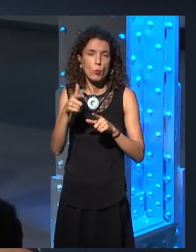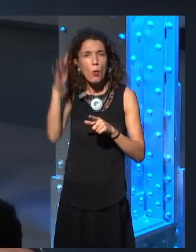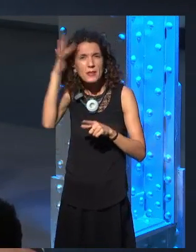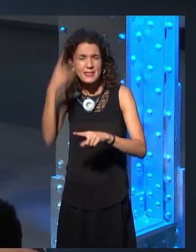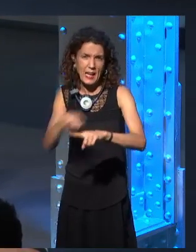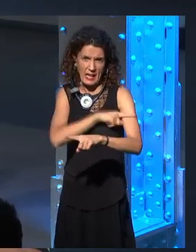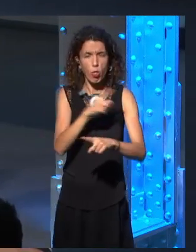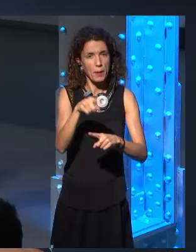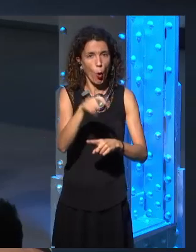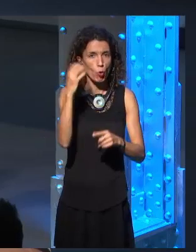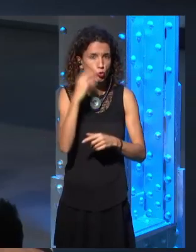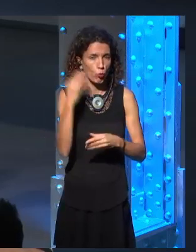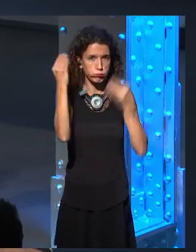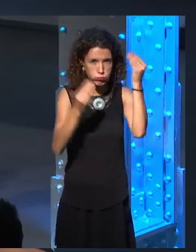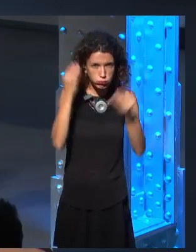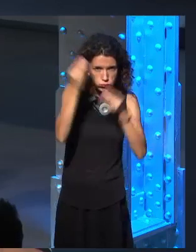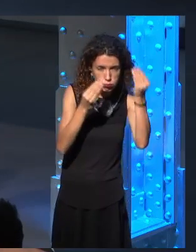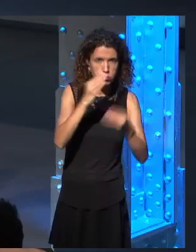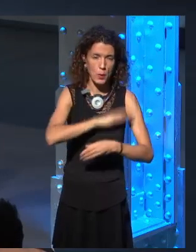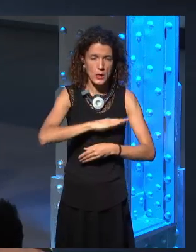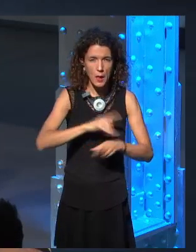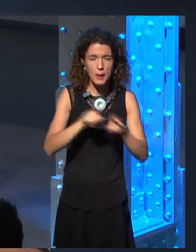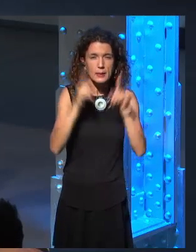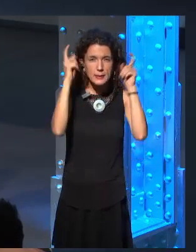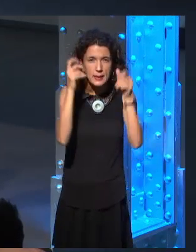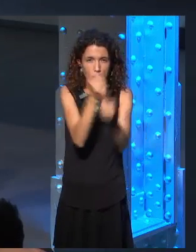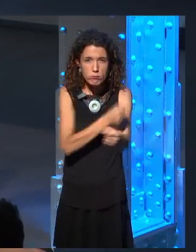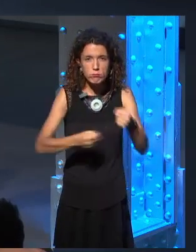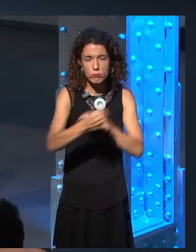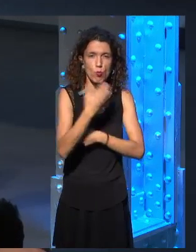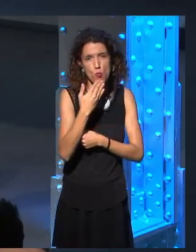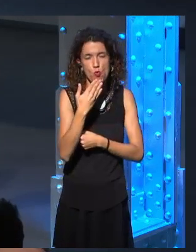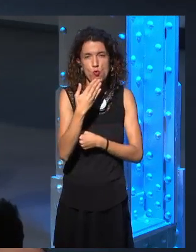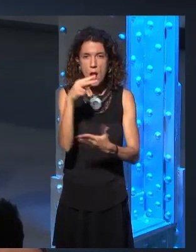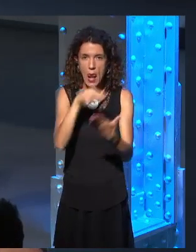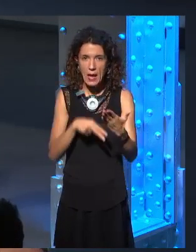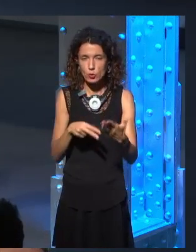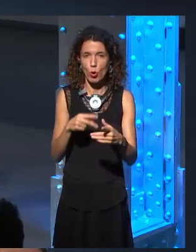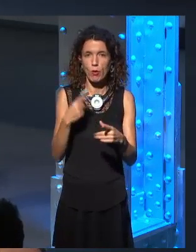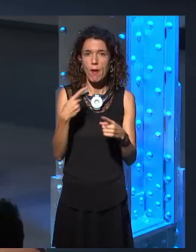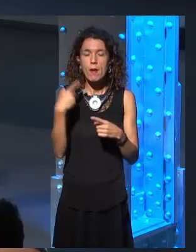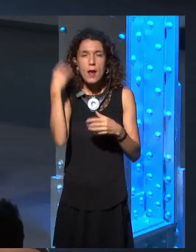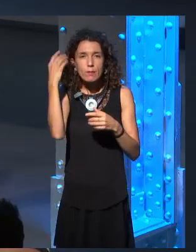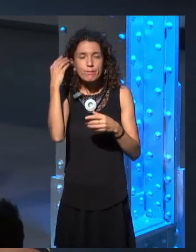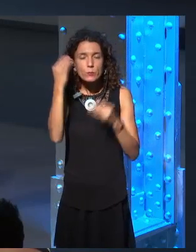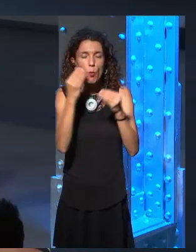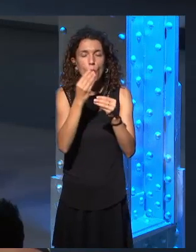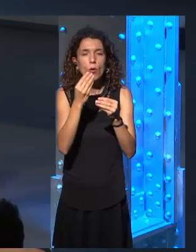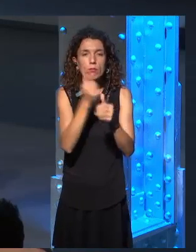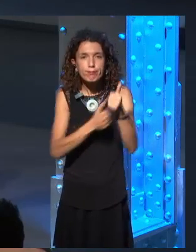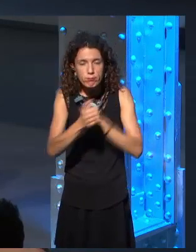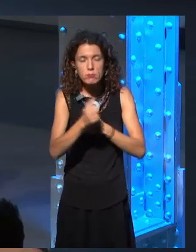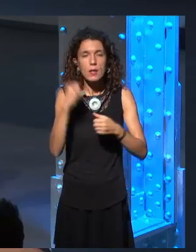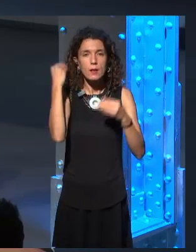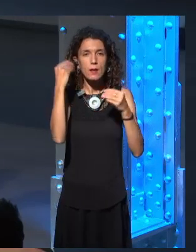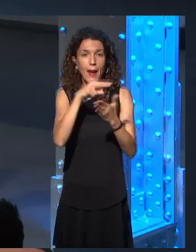being able to go round and round talking all these aspects. It's why academics are writing articles about the